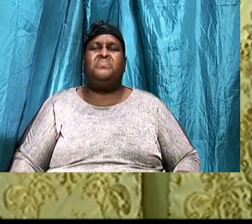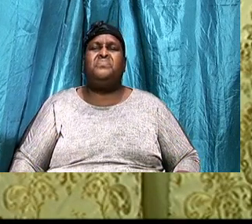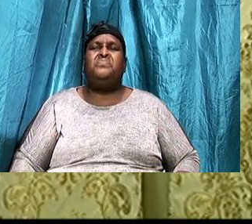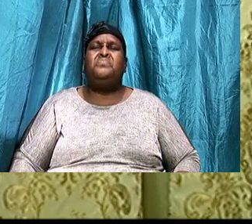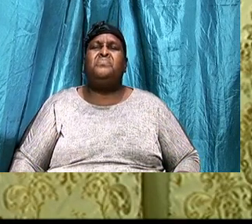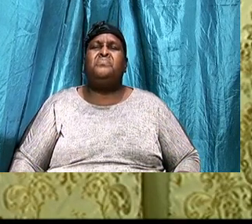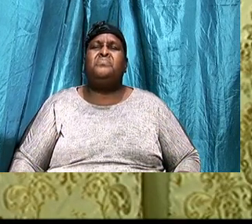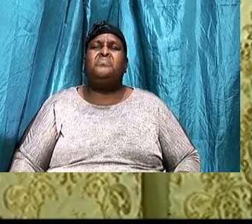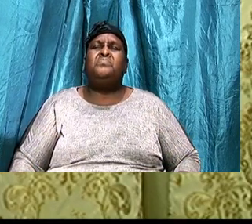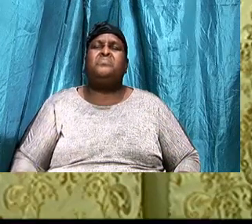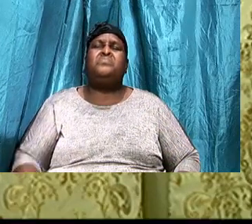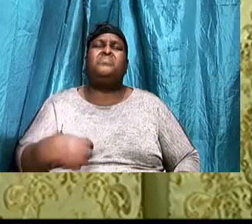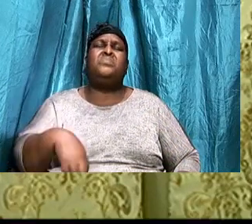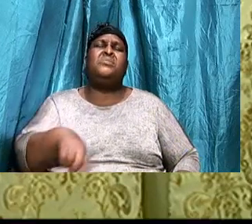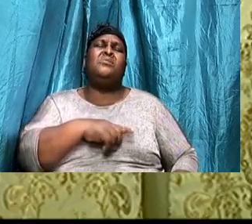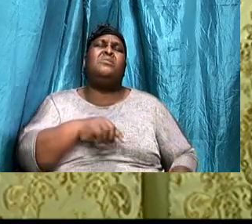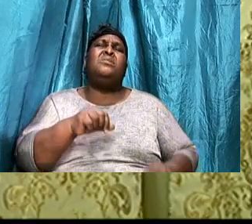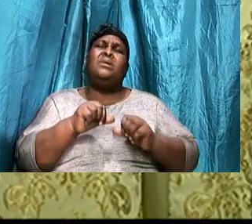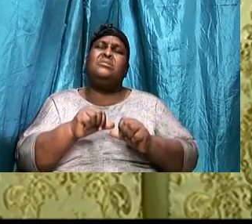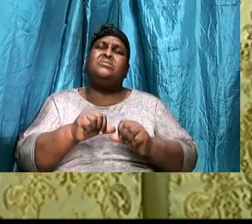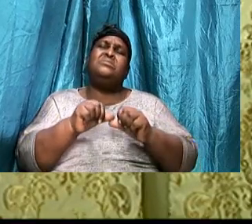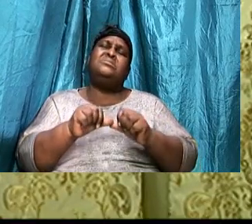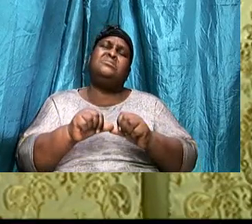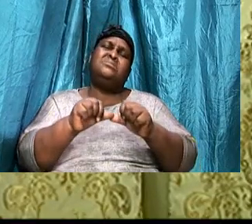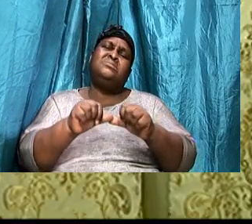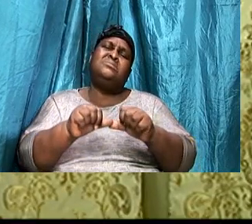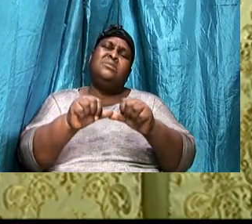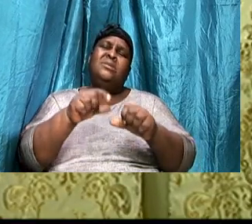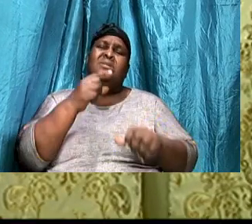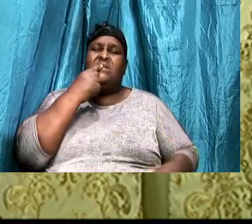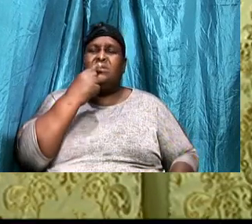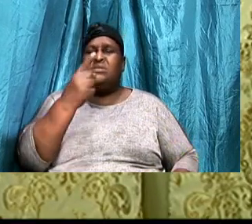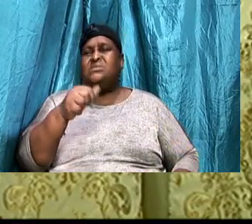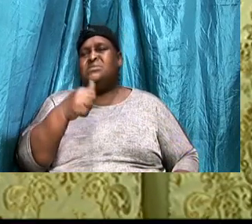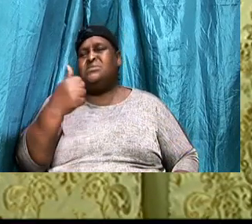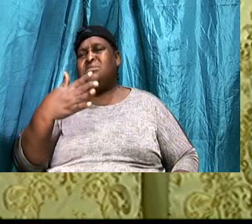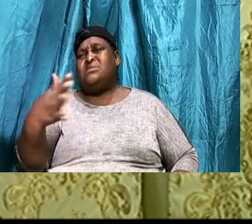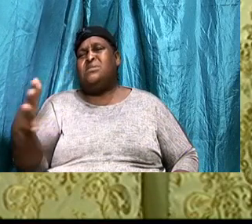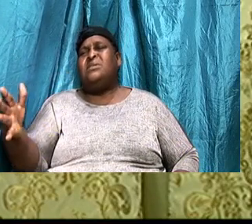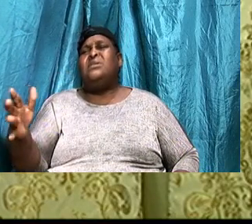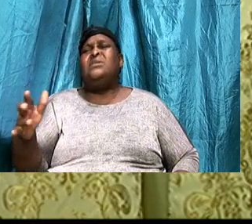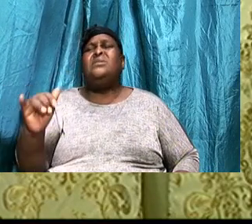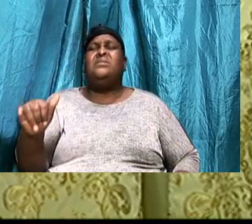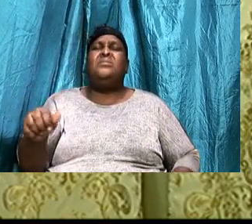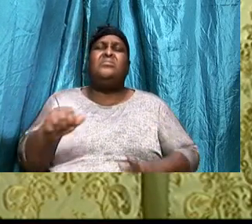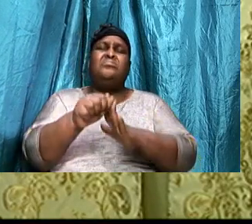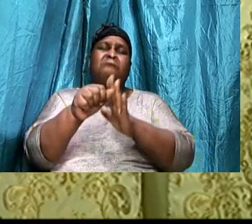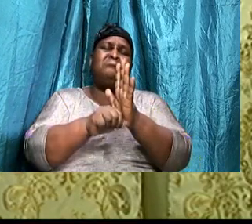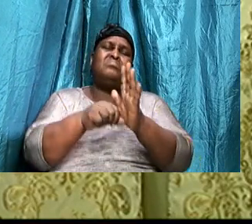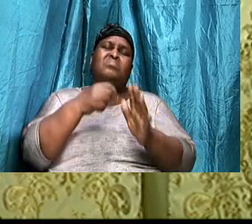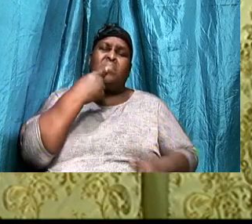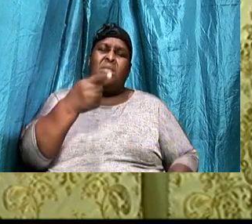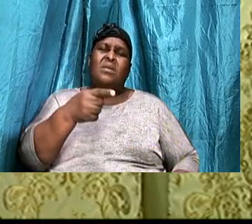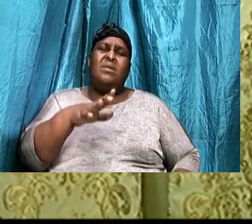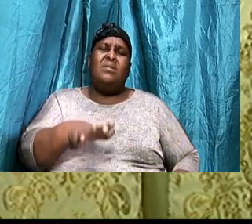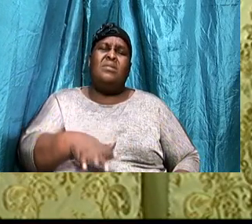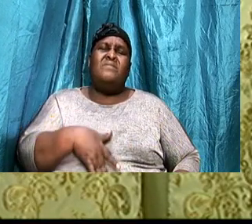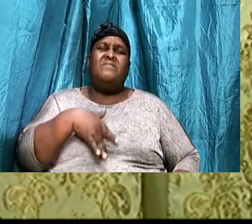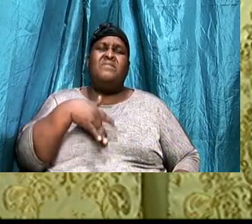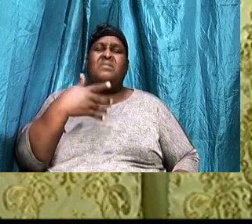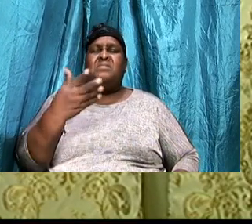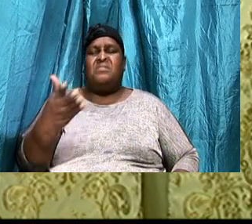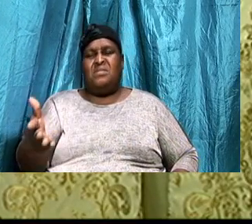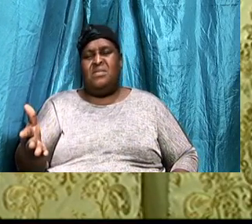And we could go on, And we could go on, And we could say, Other things, That the scriptures say, But I just feel like, These